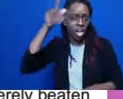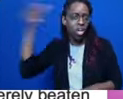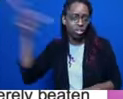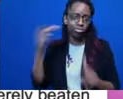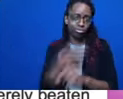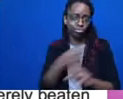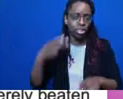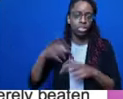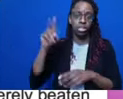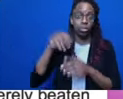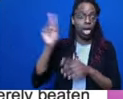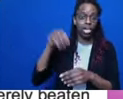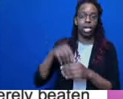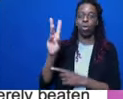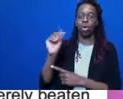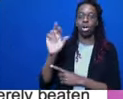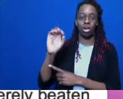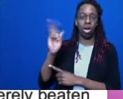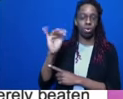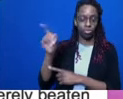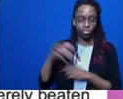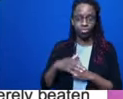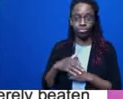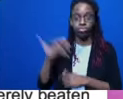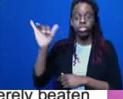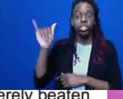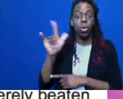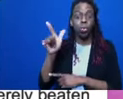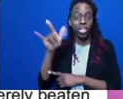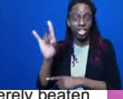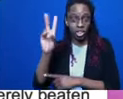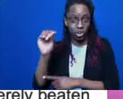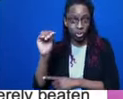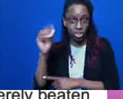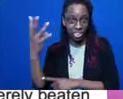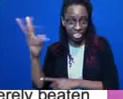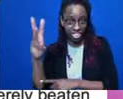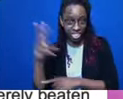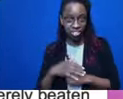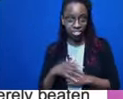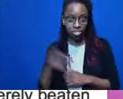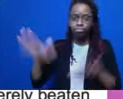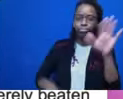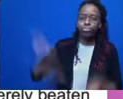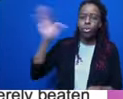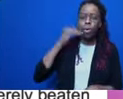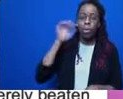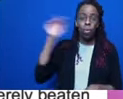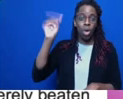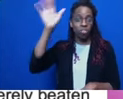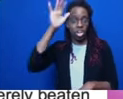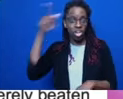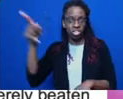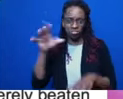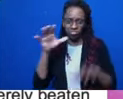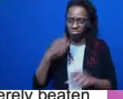Brisha grew up in a home where her father terrorized her and her family throughout her life. Brisha, her